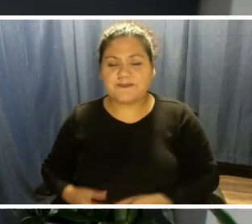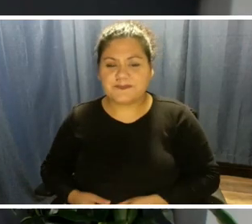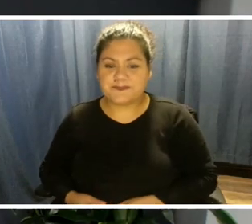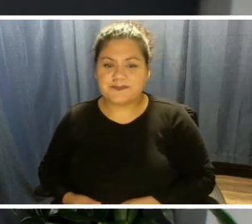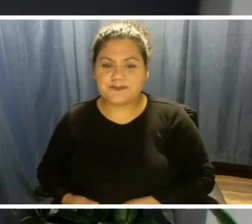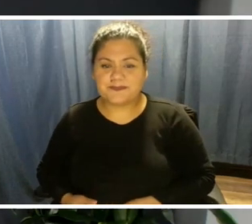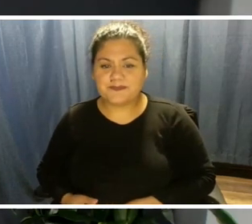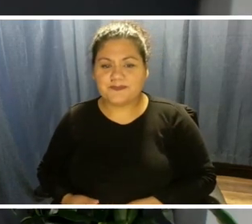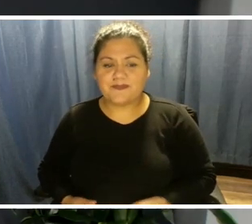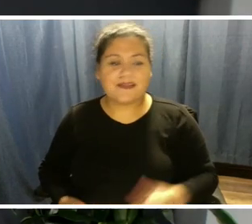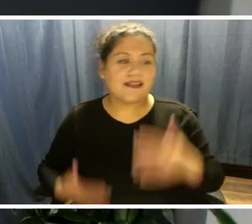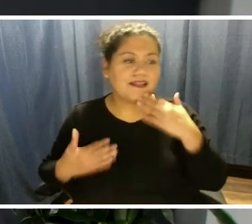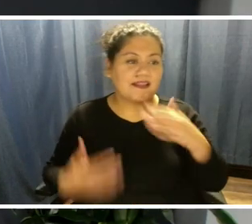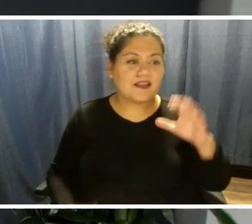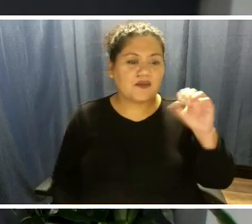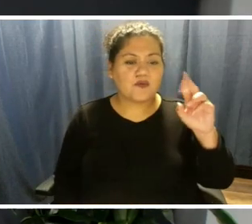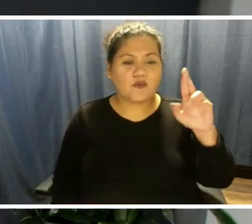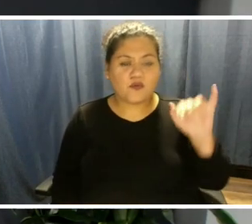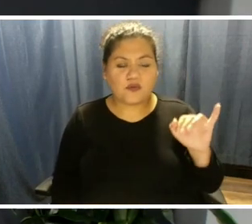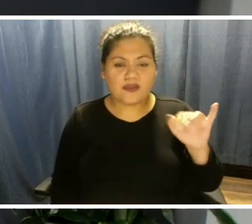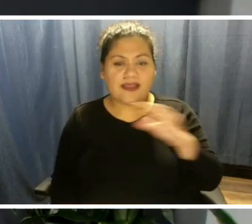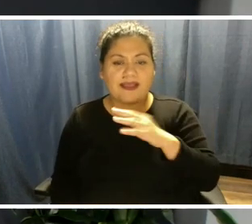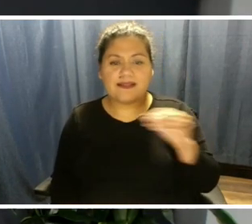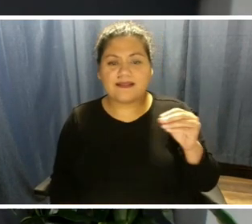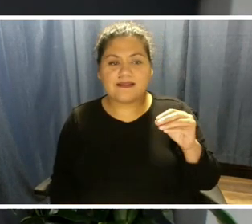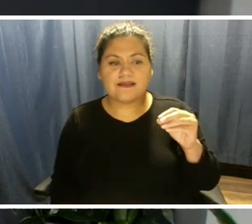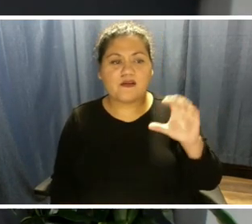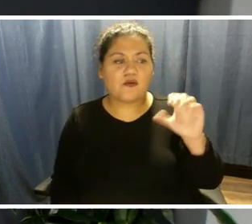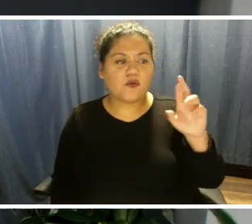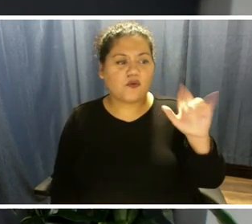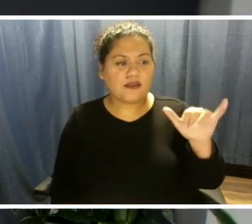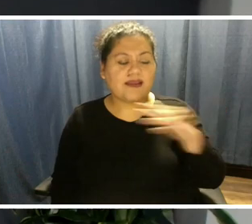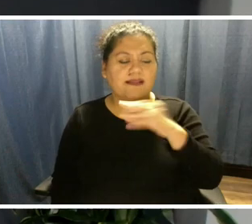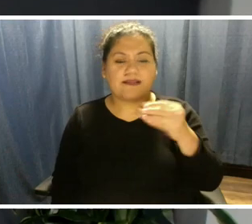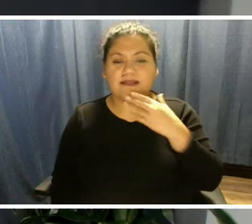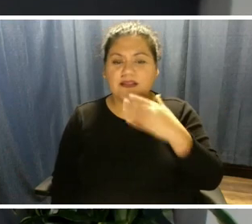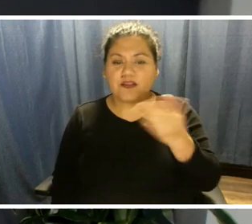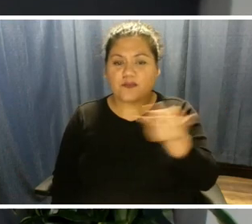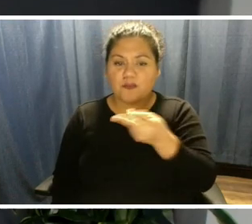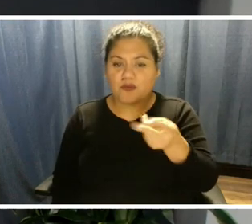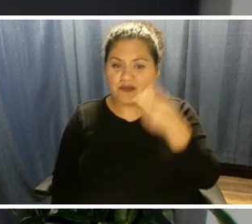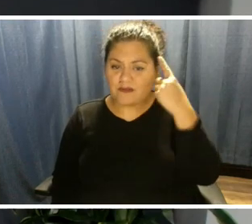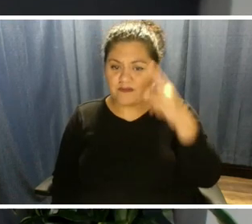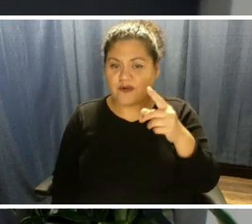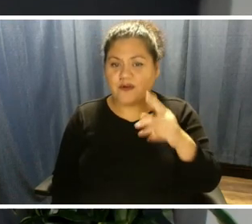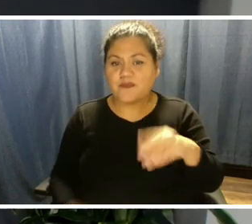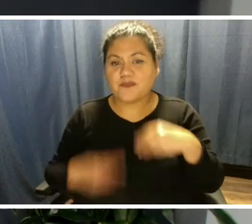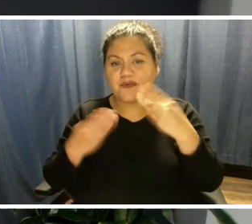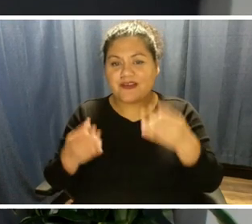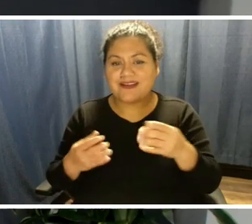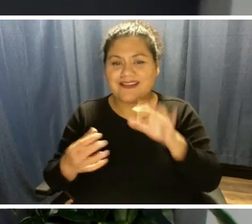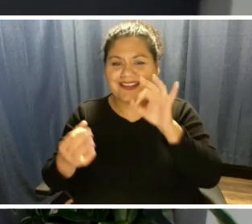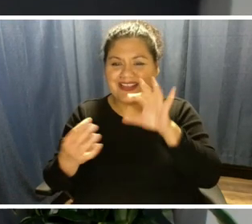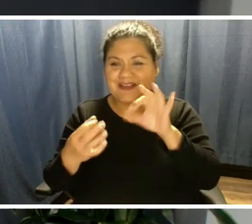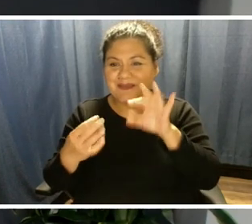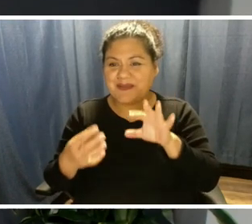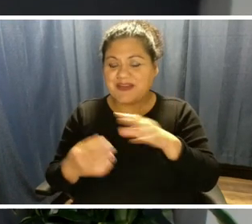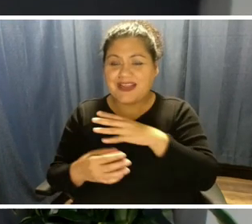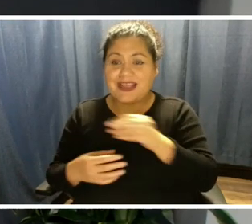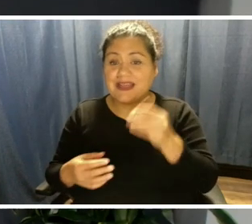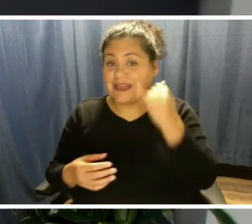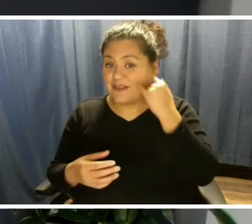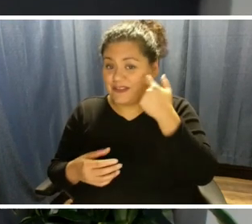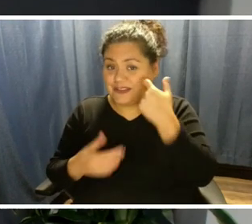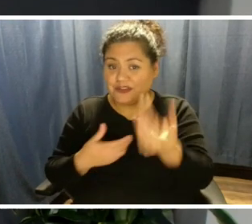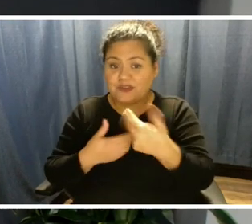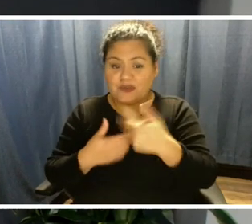Thanks, Corey. And thank you both for providing that input. And again, if you're just joining